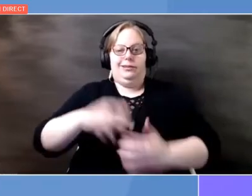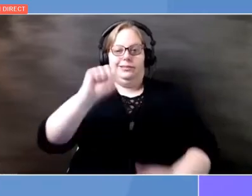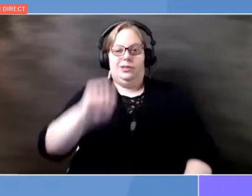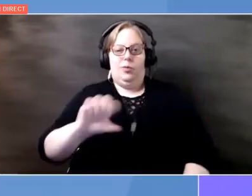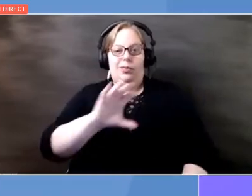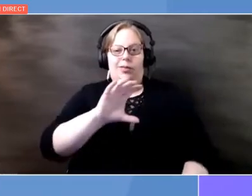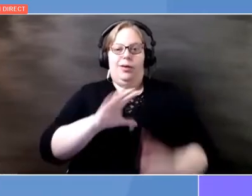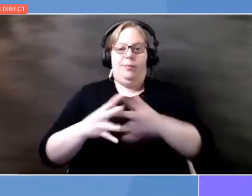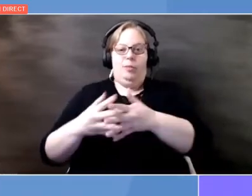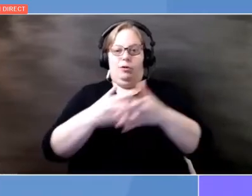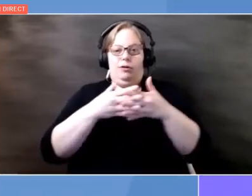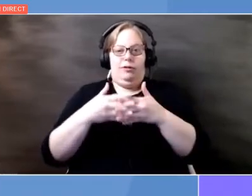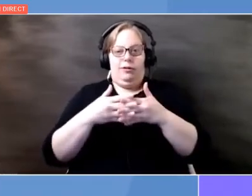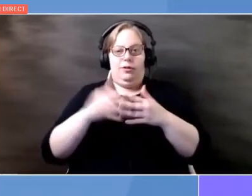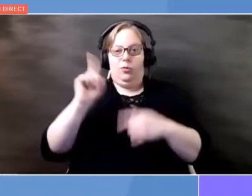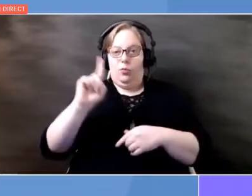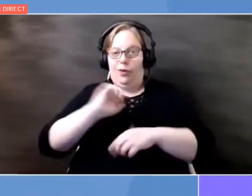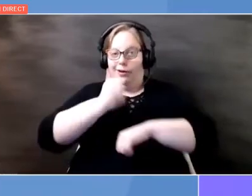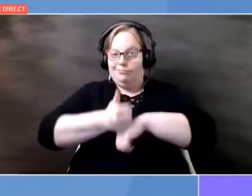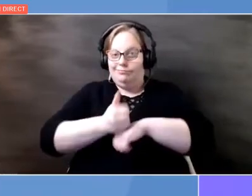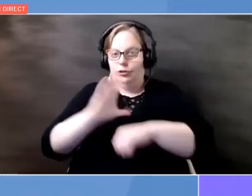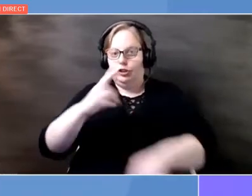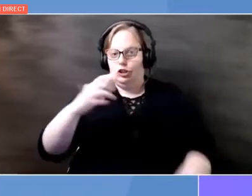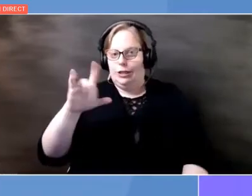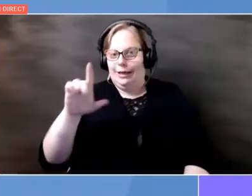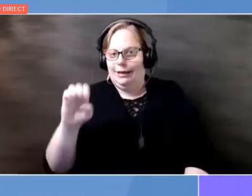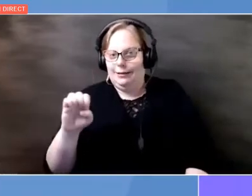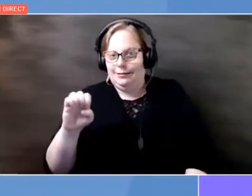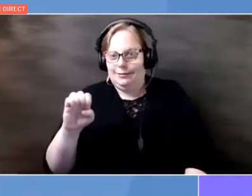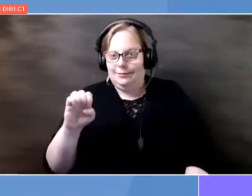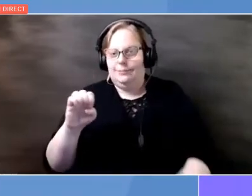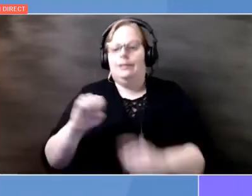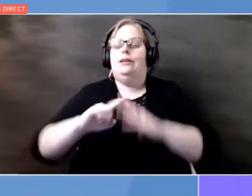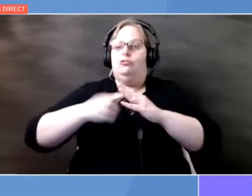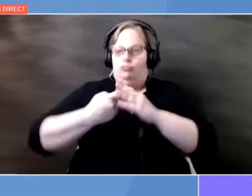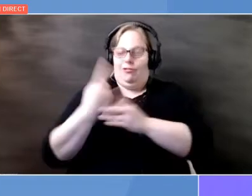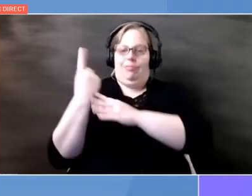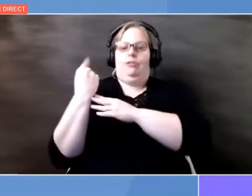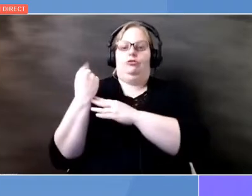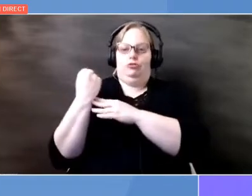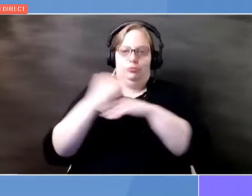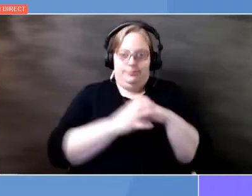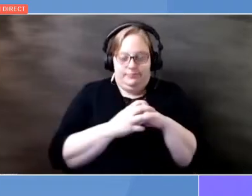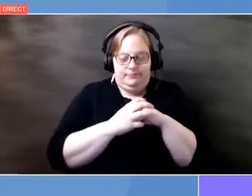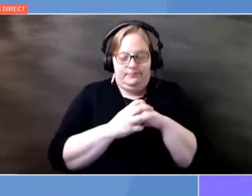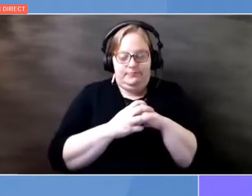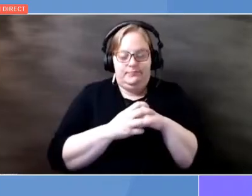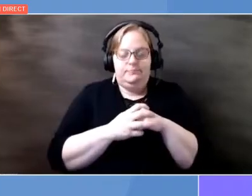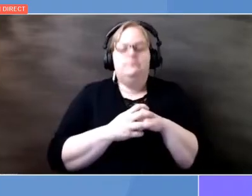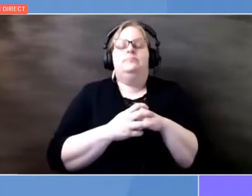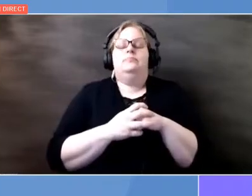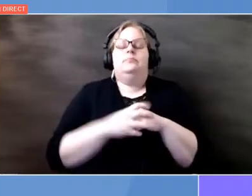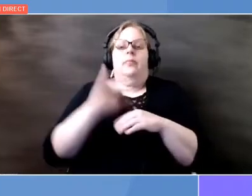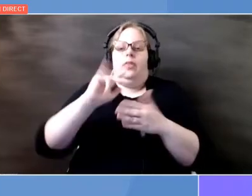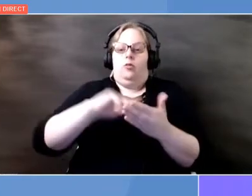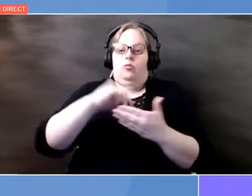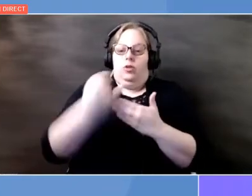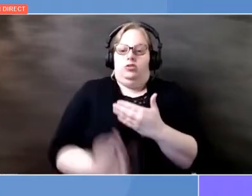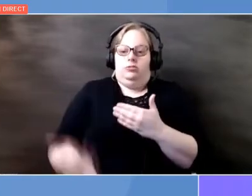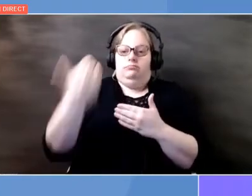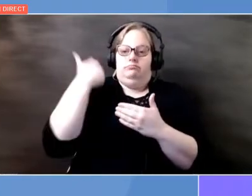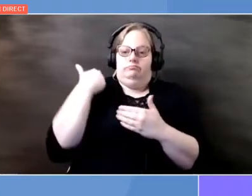And it is located in Chile and came online in June last year. The project had initially financial struggles.